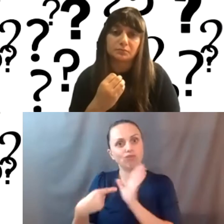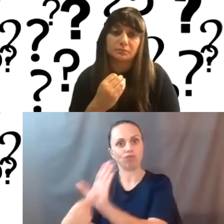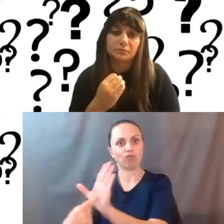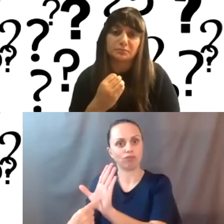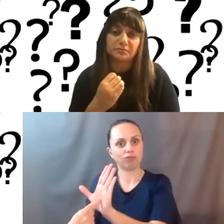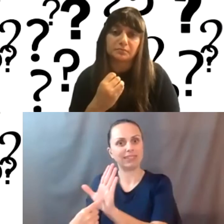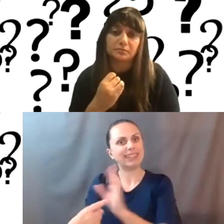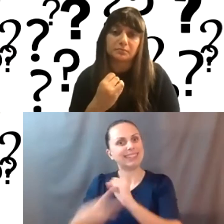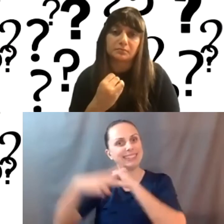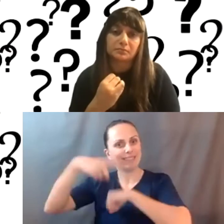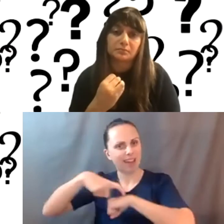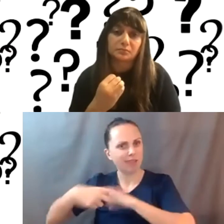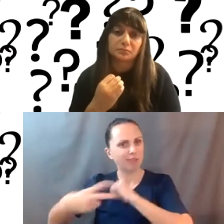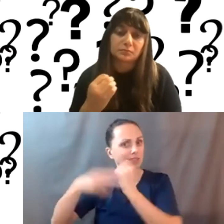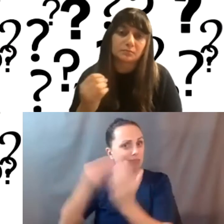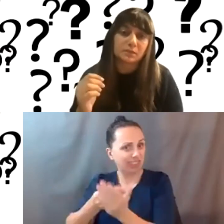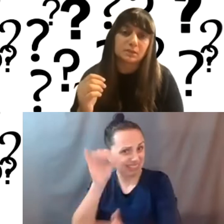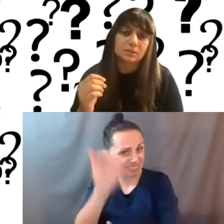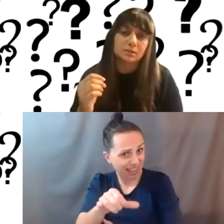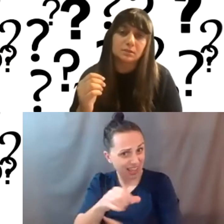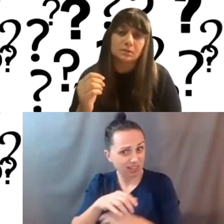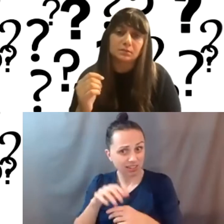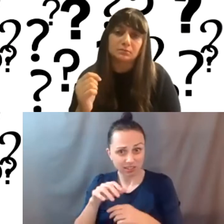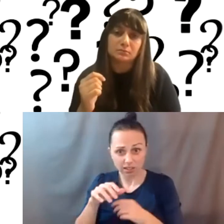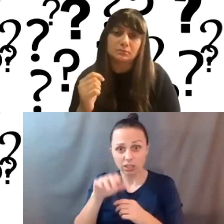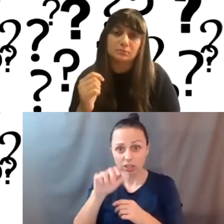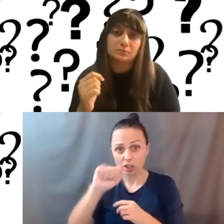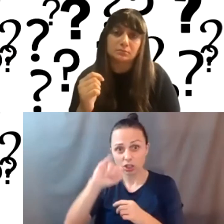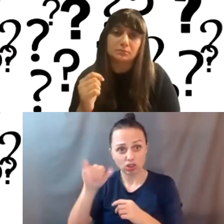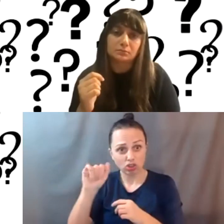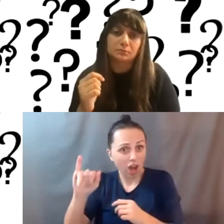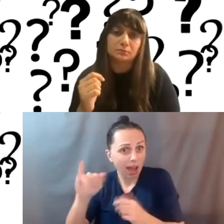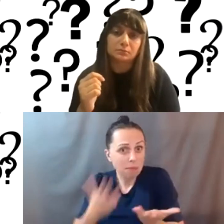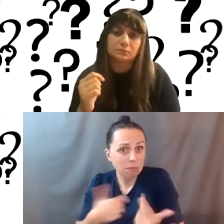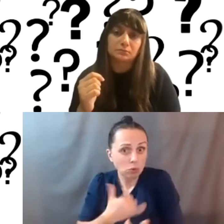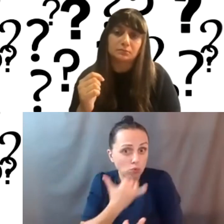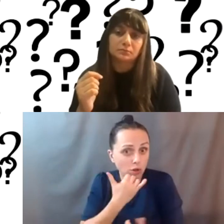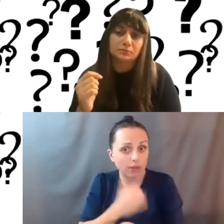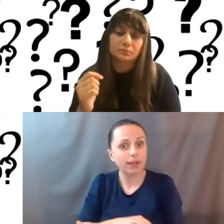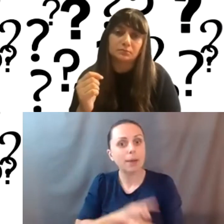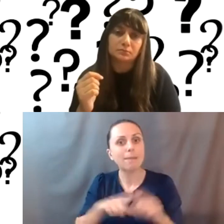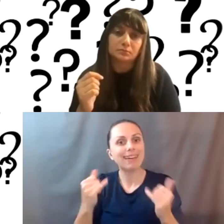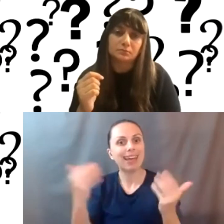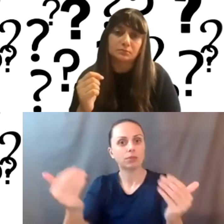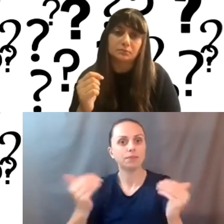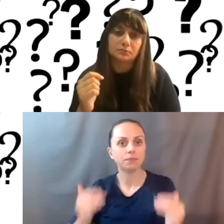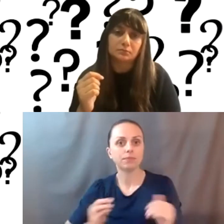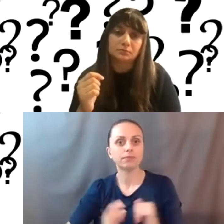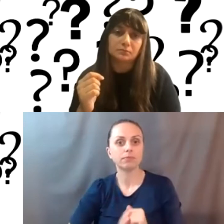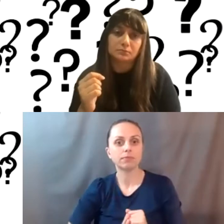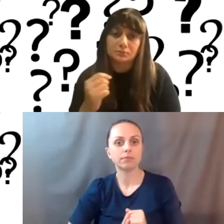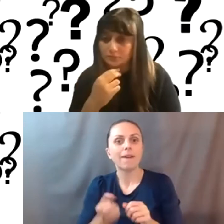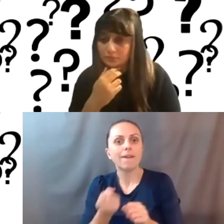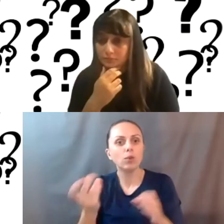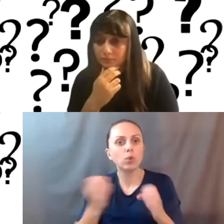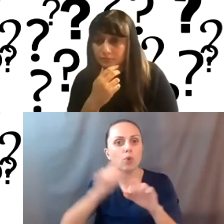sort of tying in a bunch of things from the conversation and your, uh, Jai, you can correct me if I'm wrong, but, um, we're going to move now into a couple more